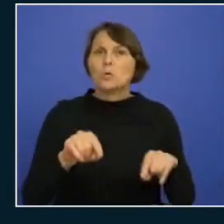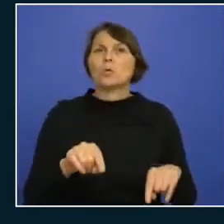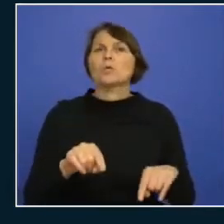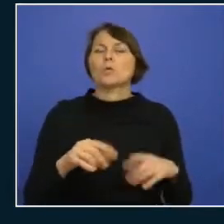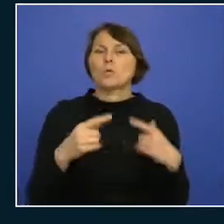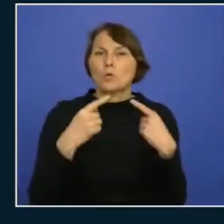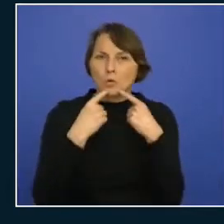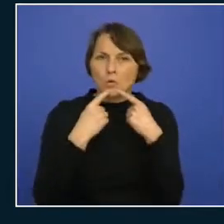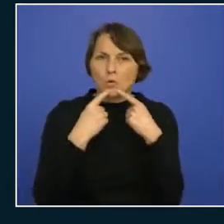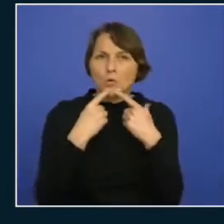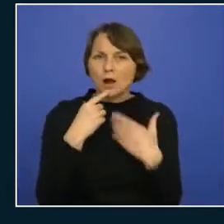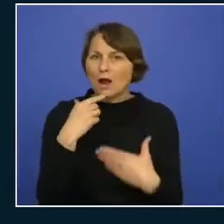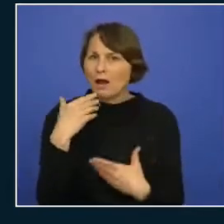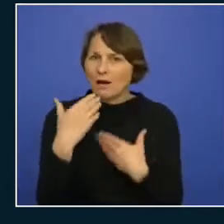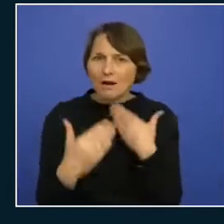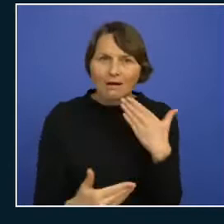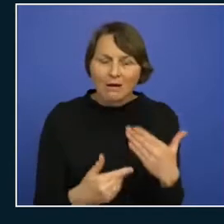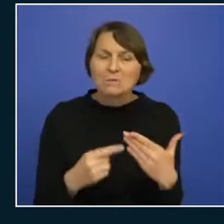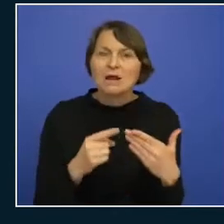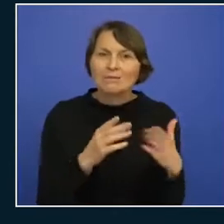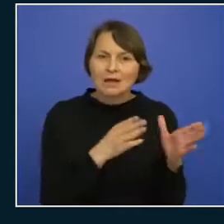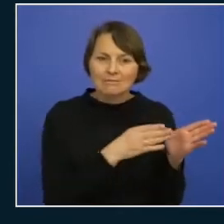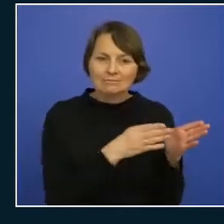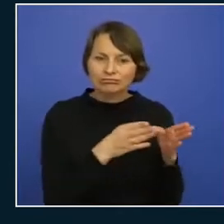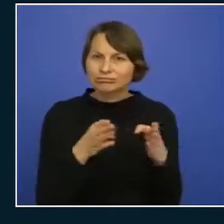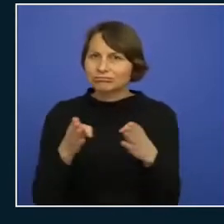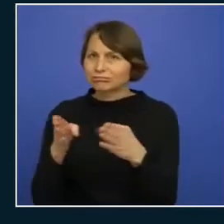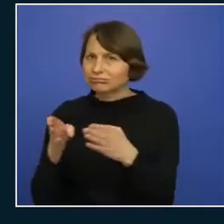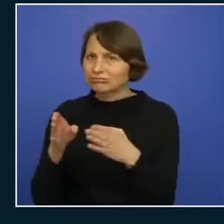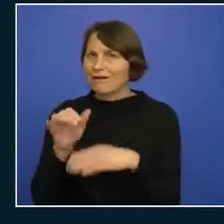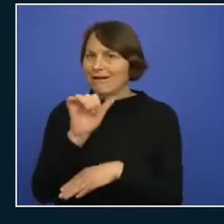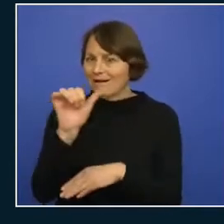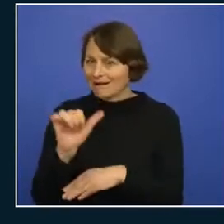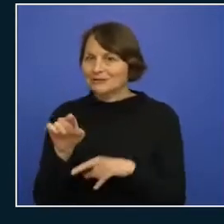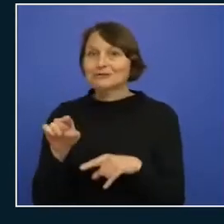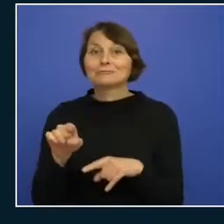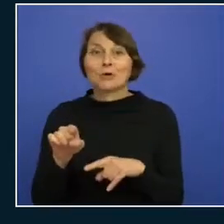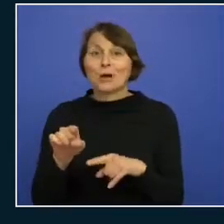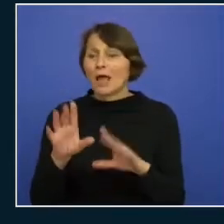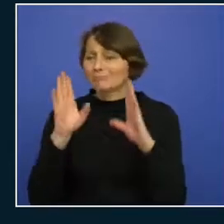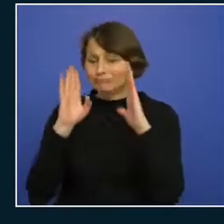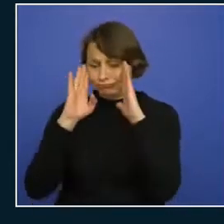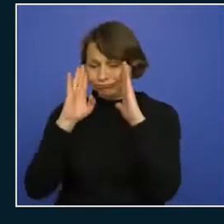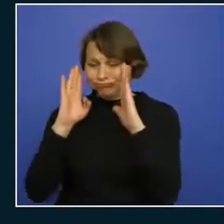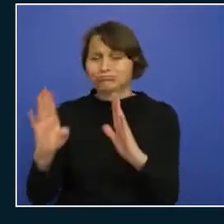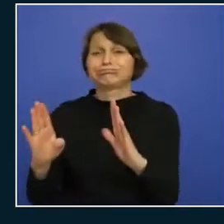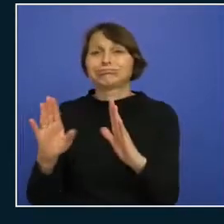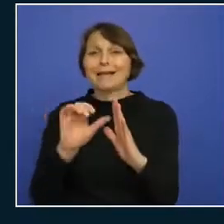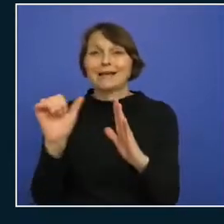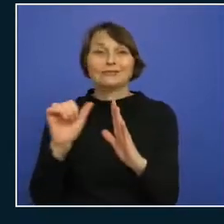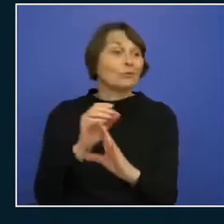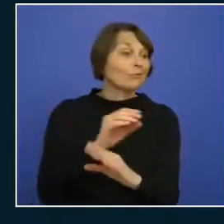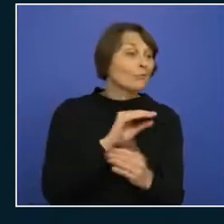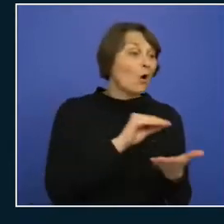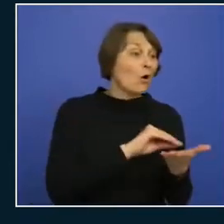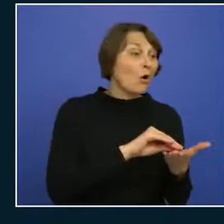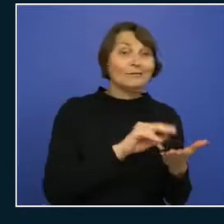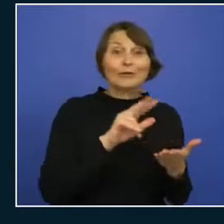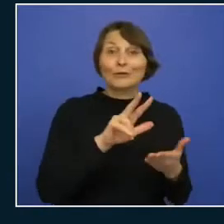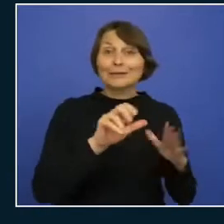i just moved more towards azure and uh now i'm at the point i'm just doing azure no over c65 anymore so uh yeah